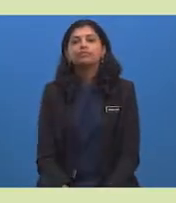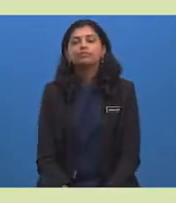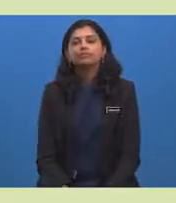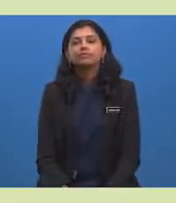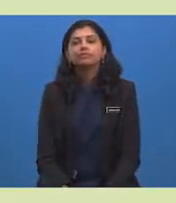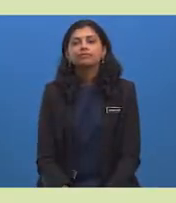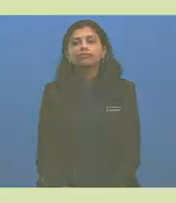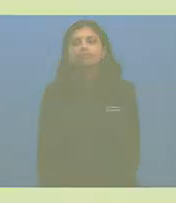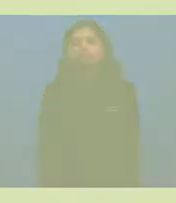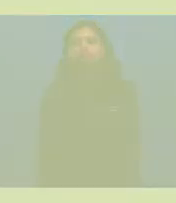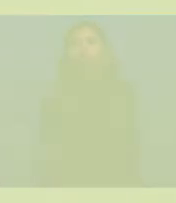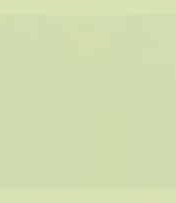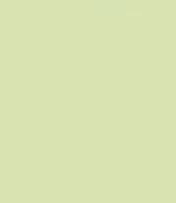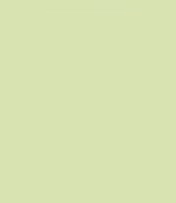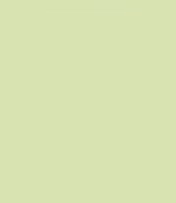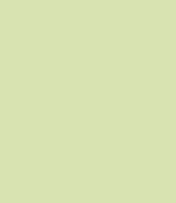Can you